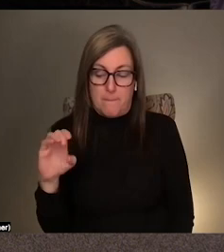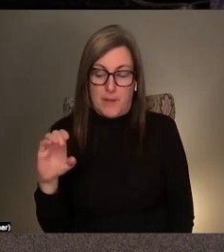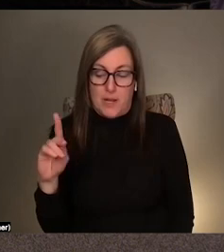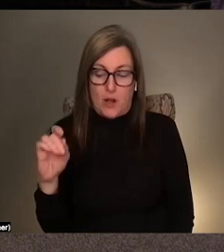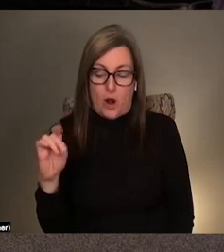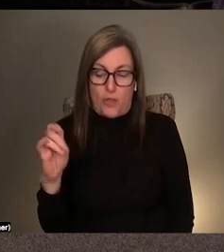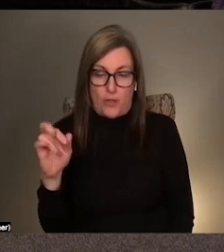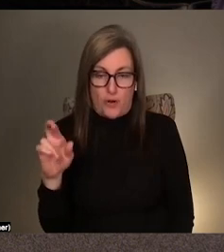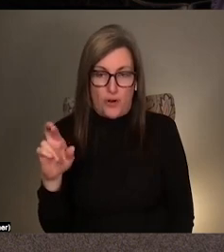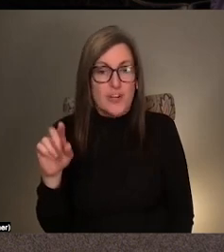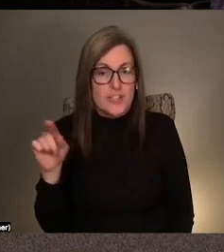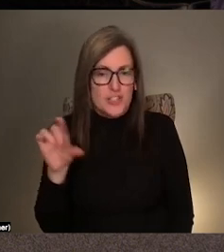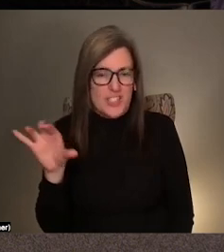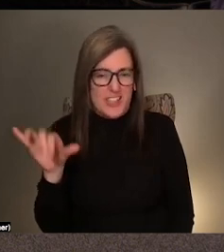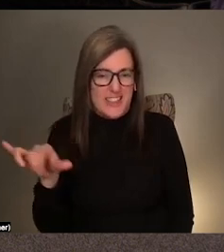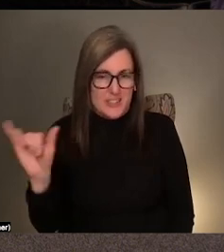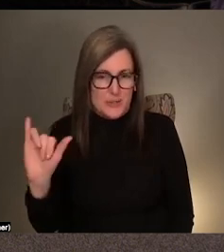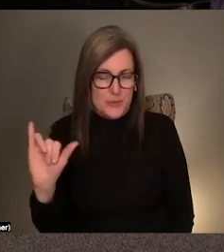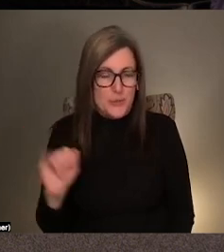But you know, like it's really